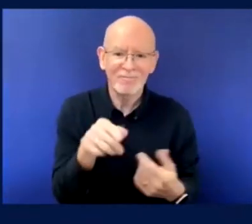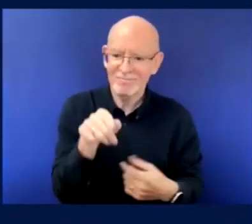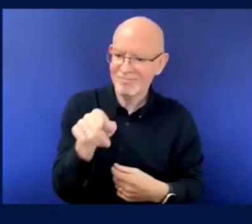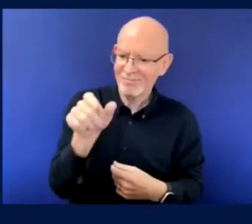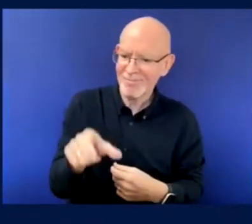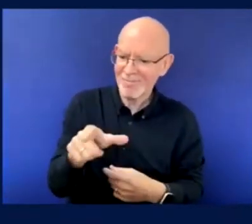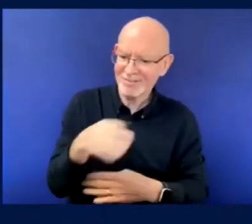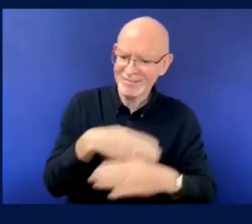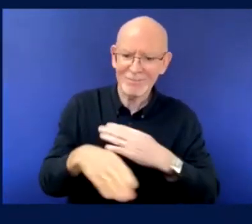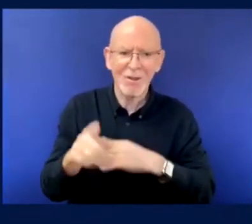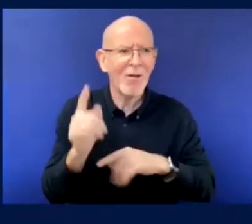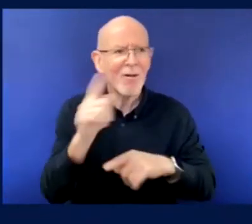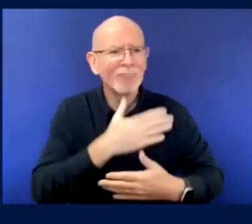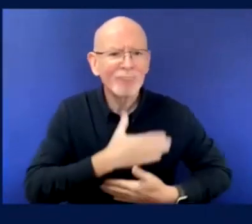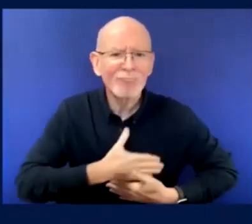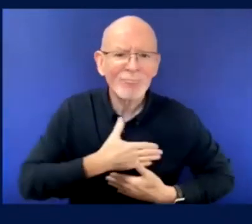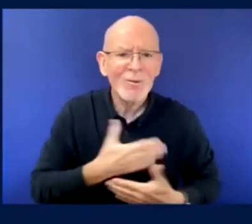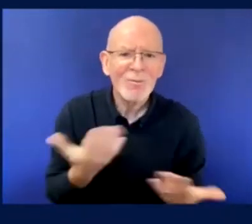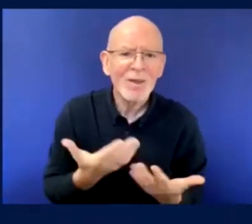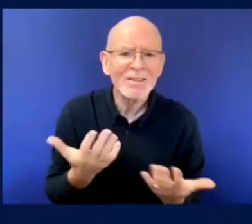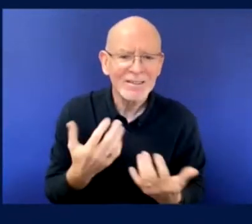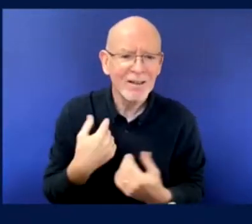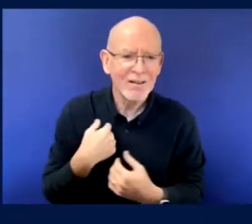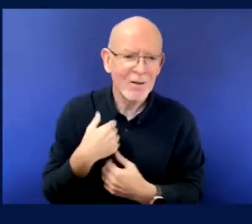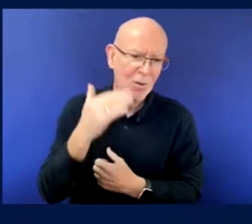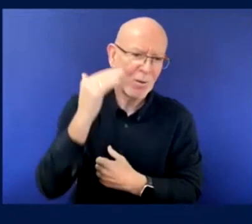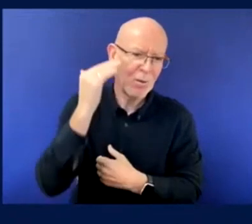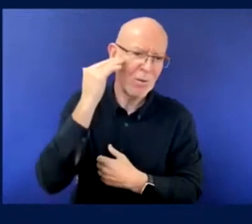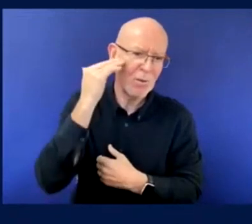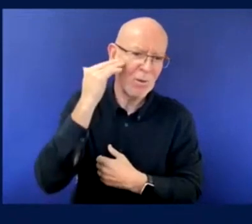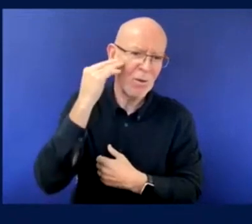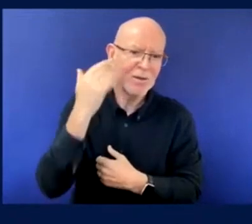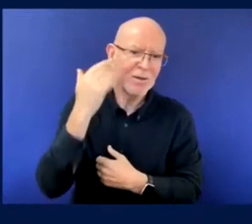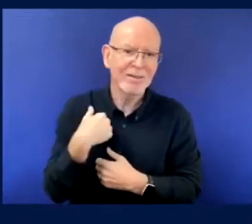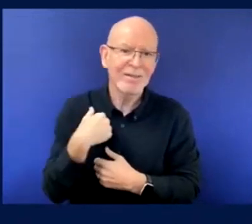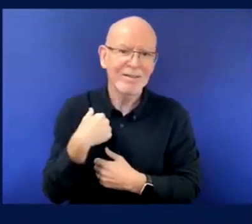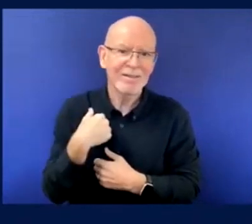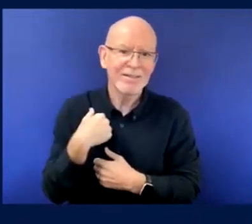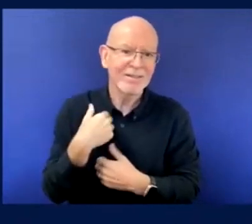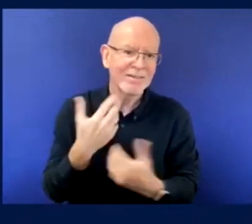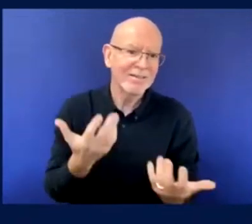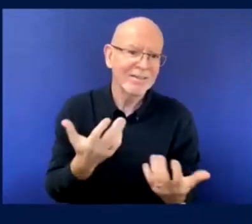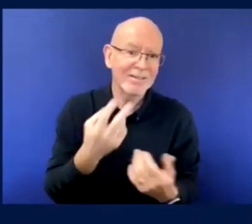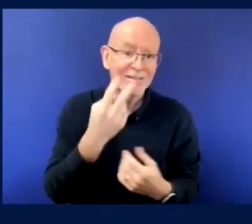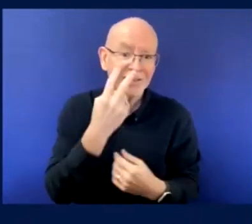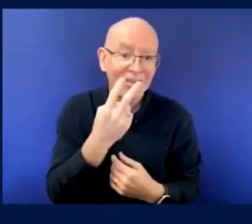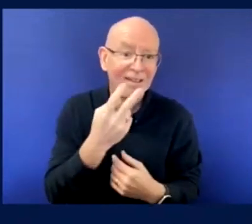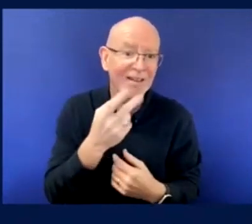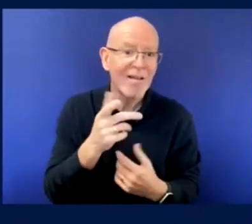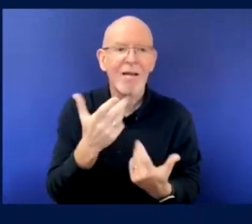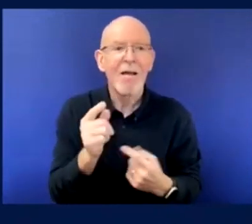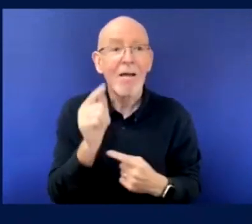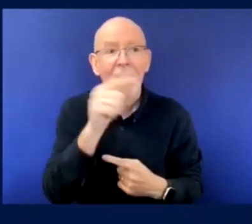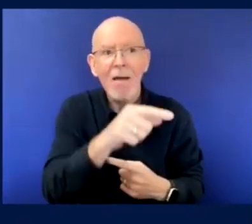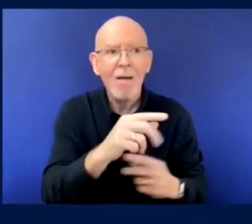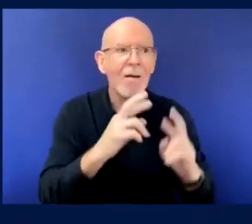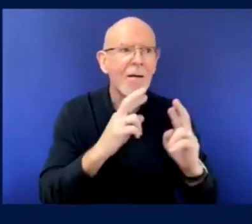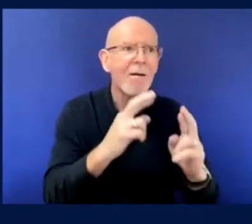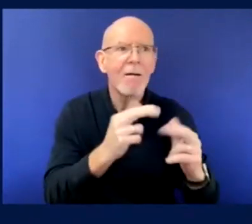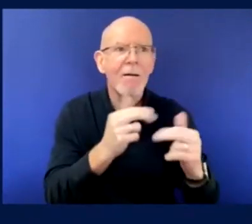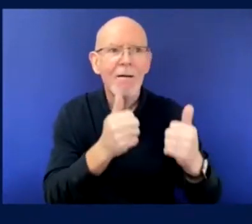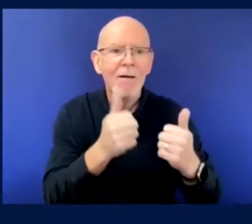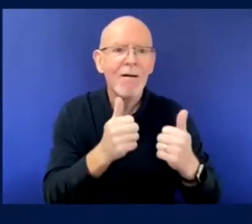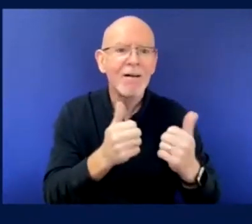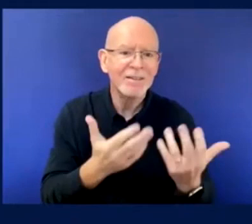uh, traveled away games is, it's, uh, I think it's my duty to representing the honor of my city and my club